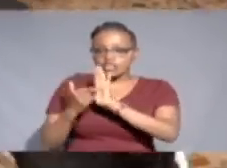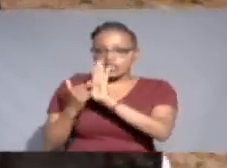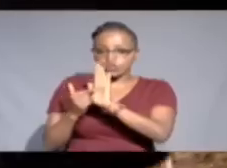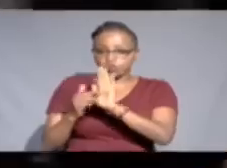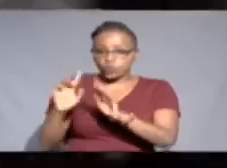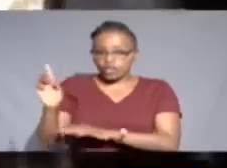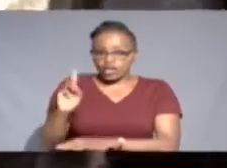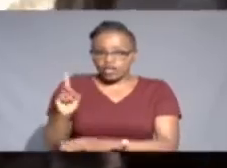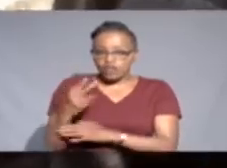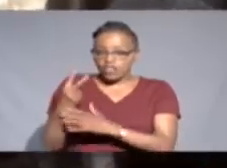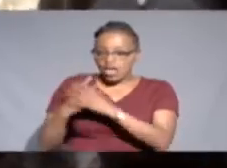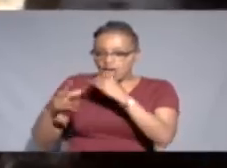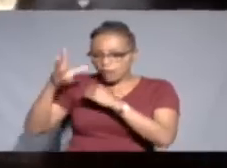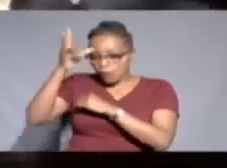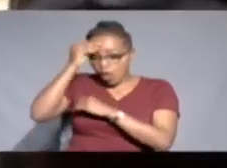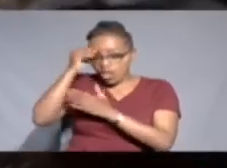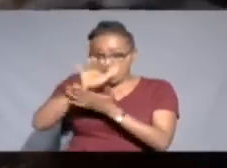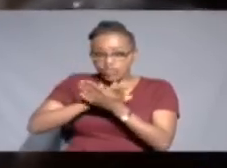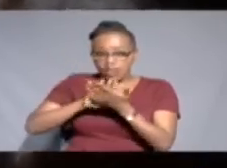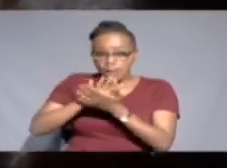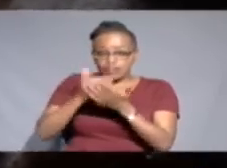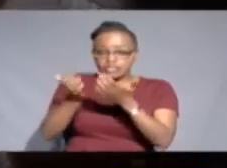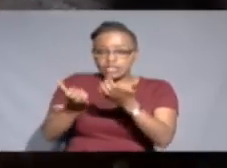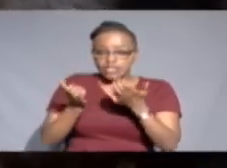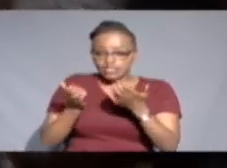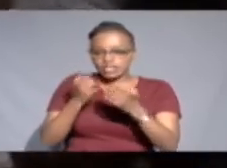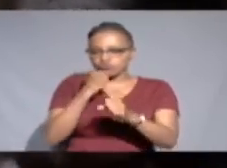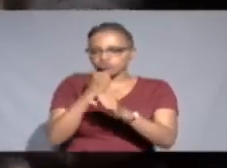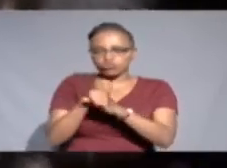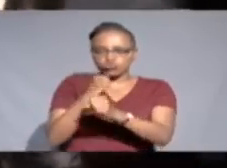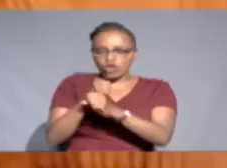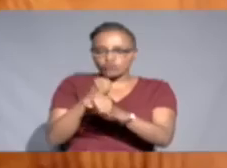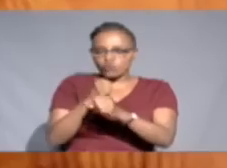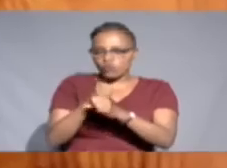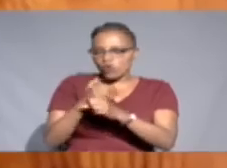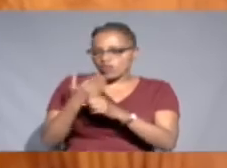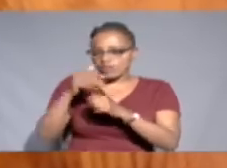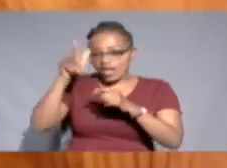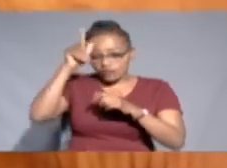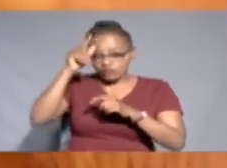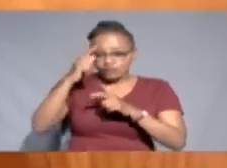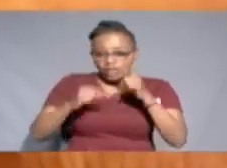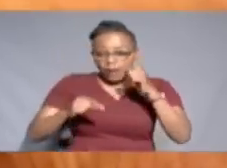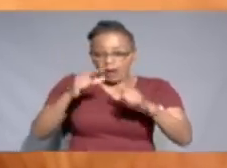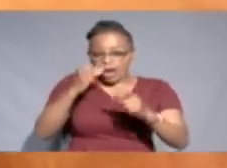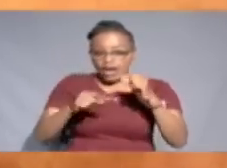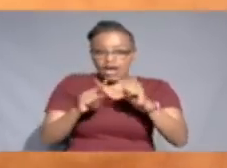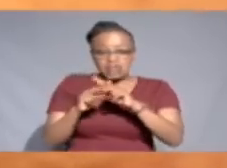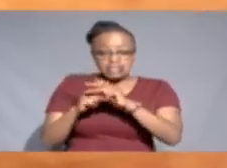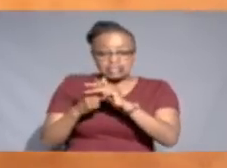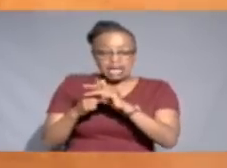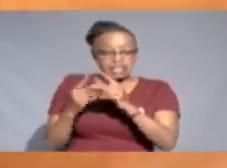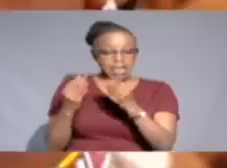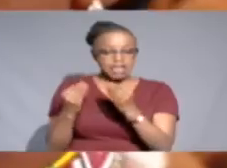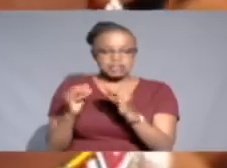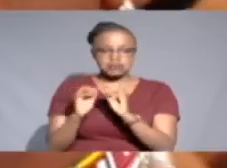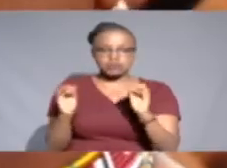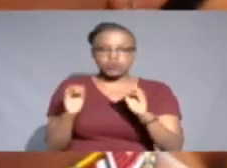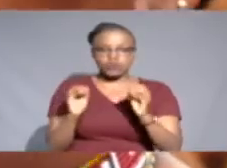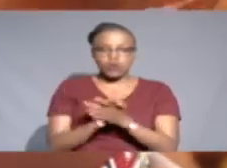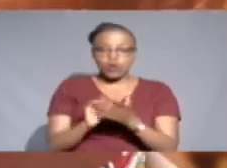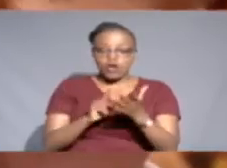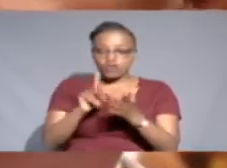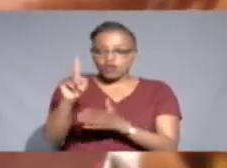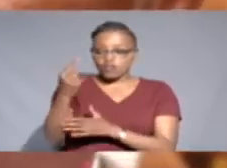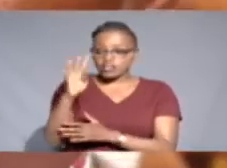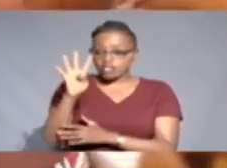Nairobi, the couple learned the basics needed to run a daily farm. But it wasn't easy starting off. When we bought